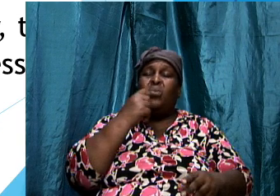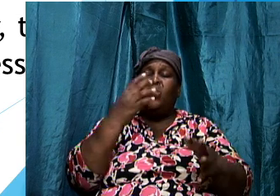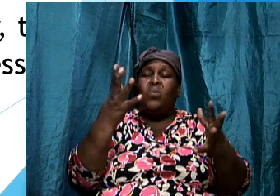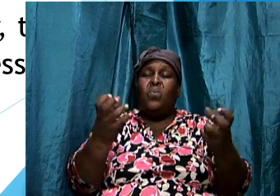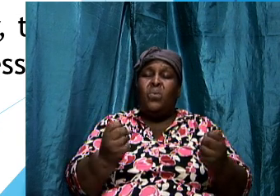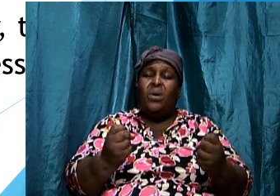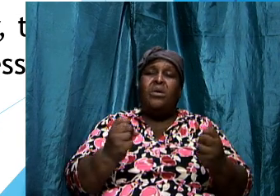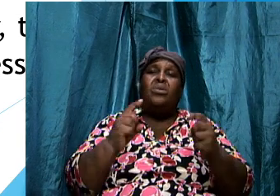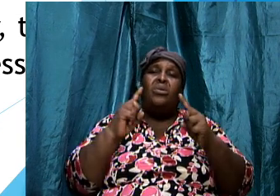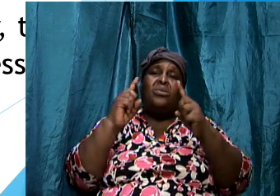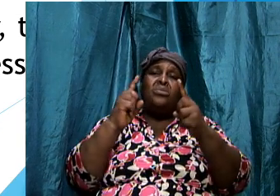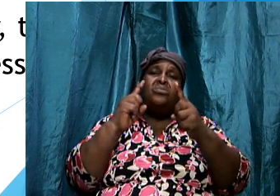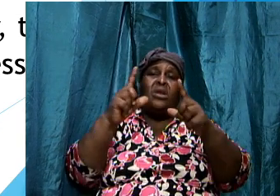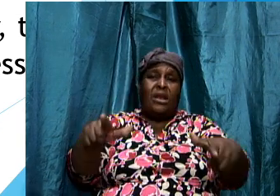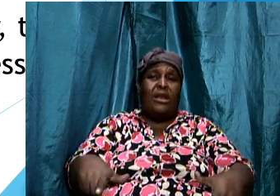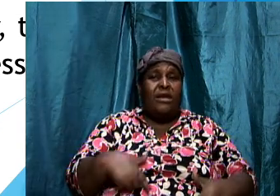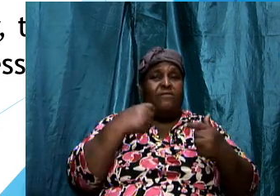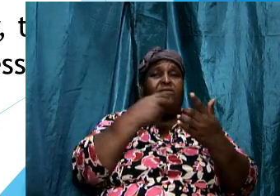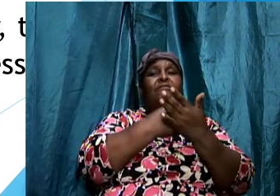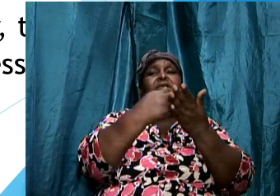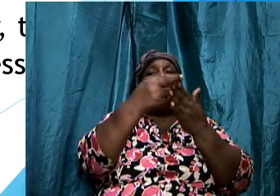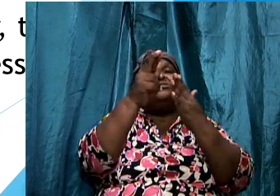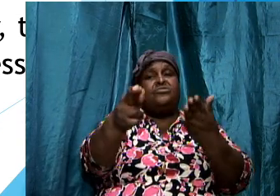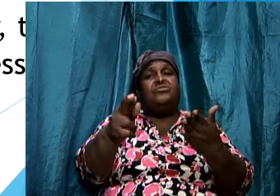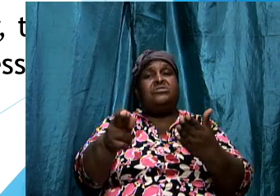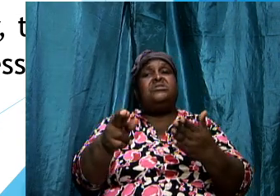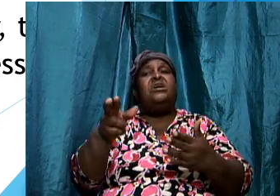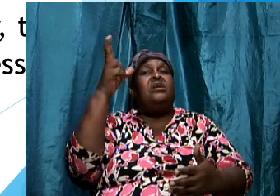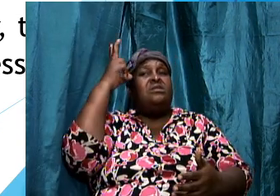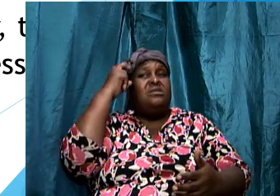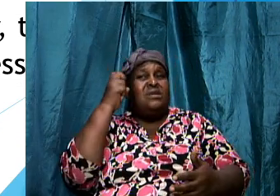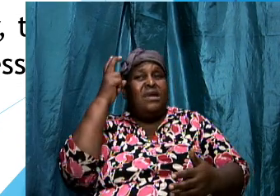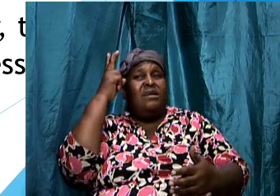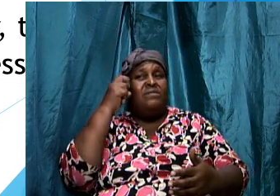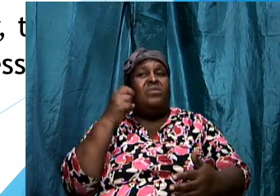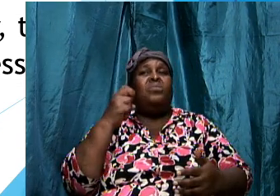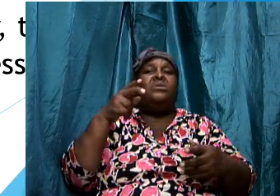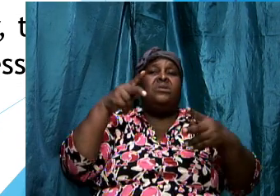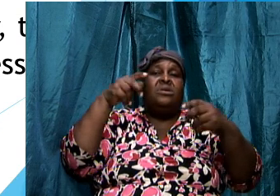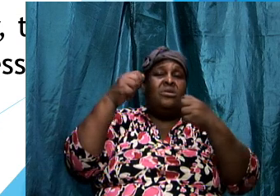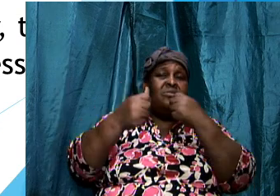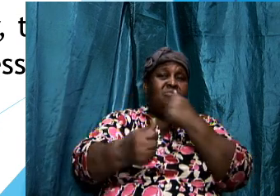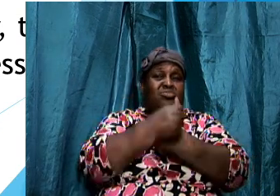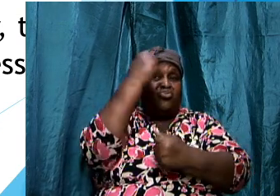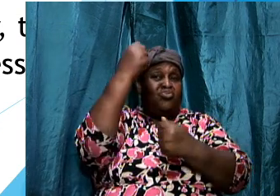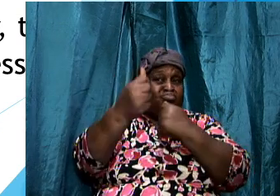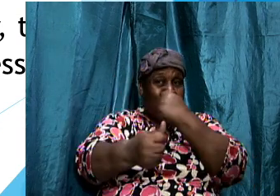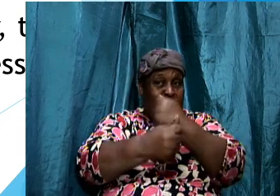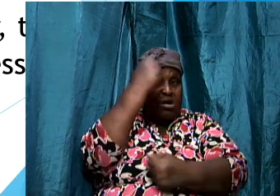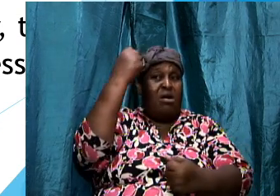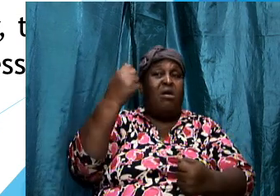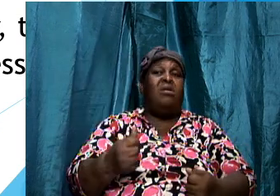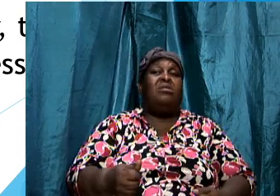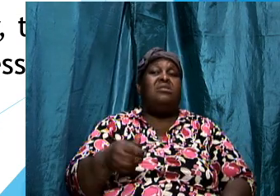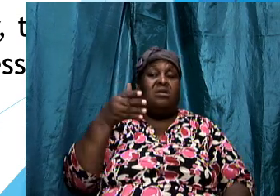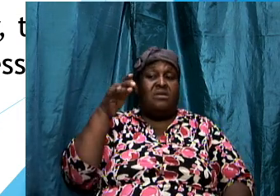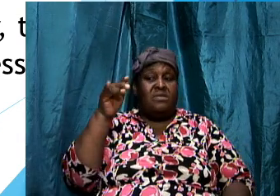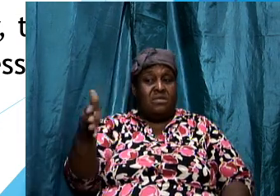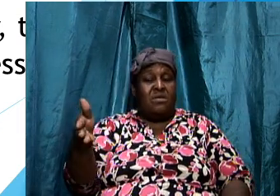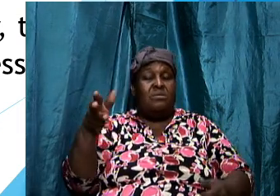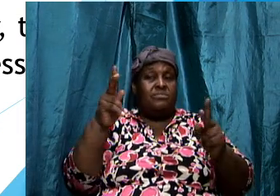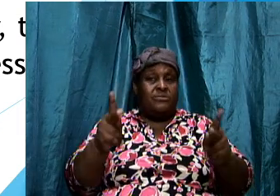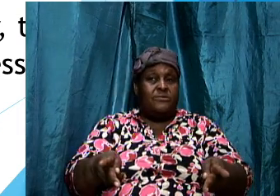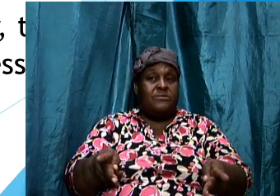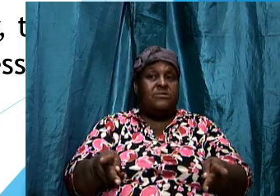brothers and sisters your adversary don't take the term lightly